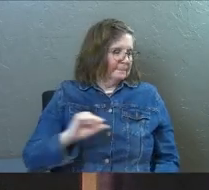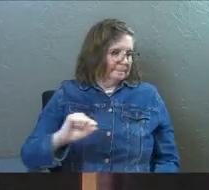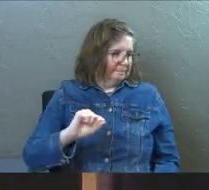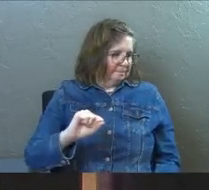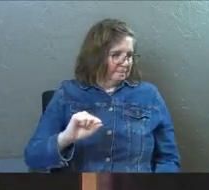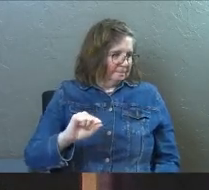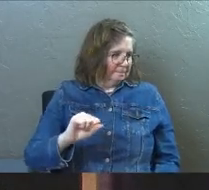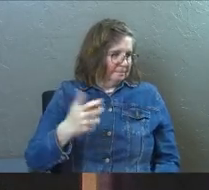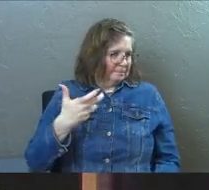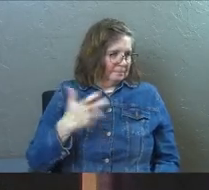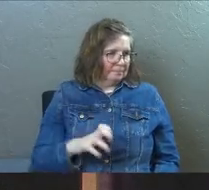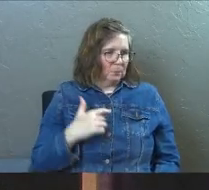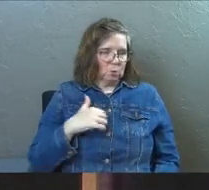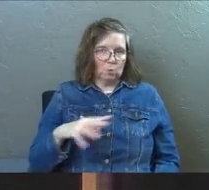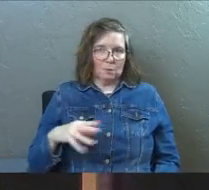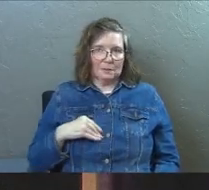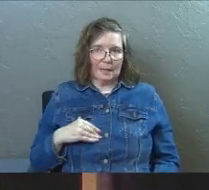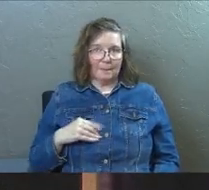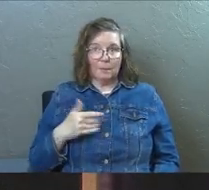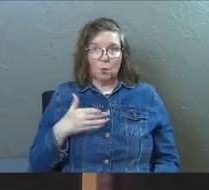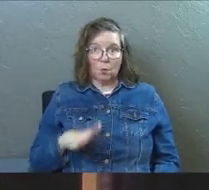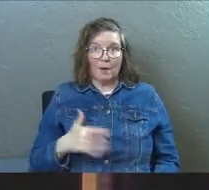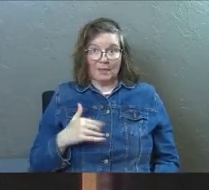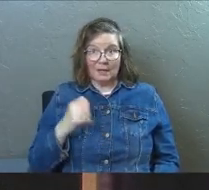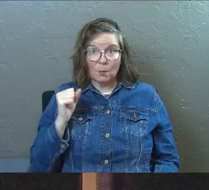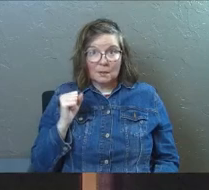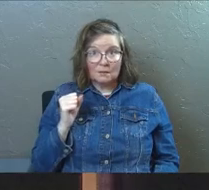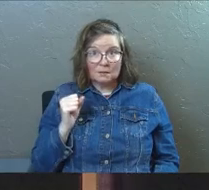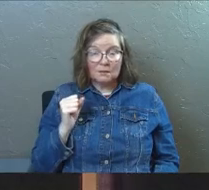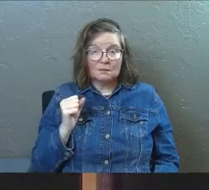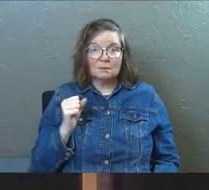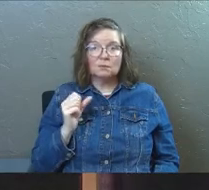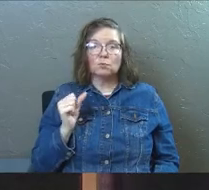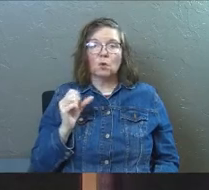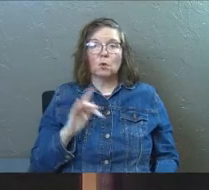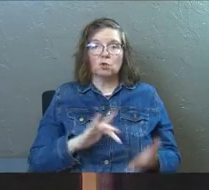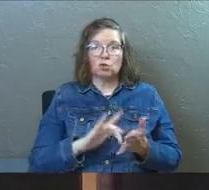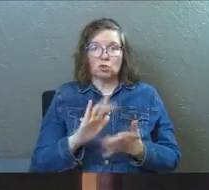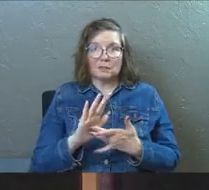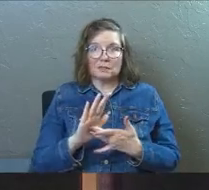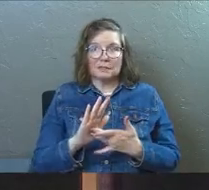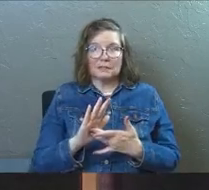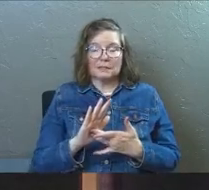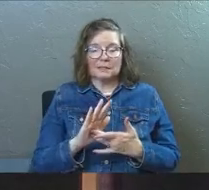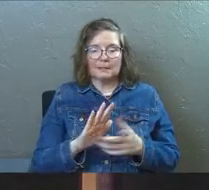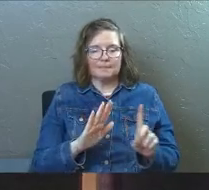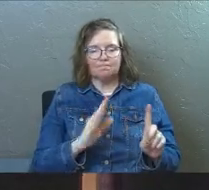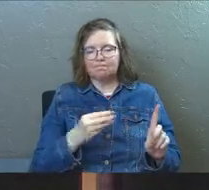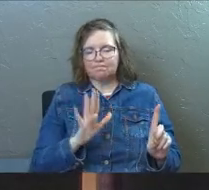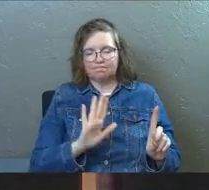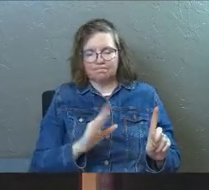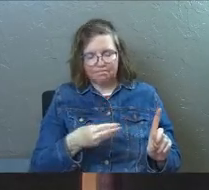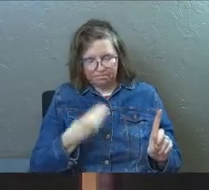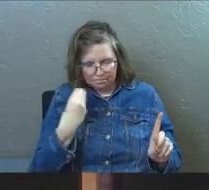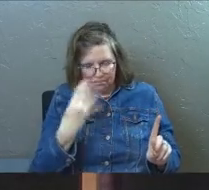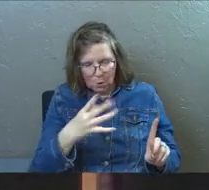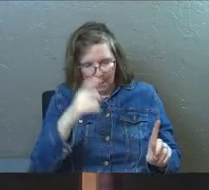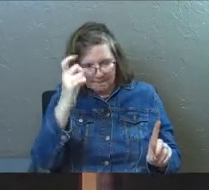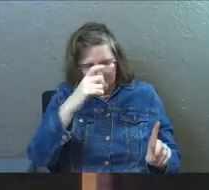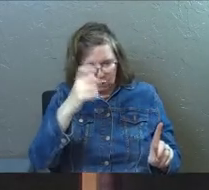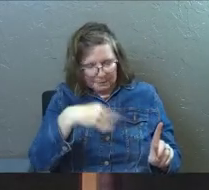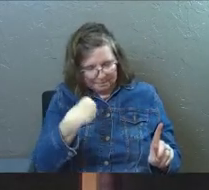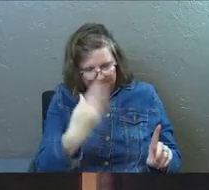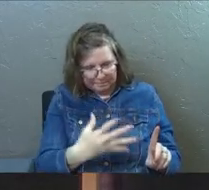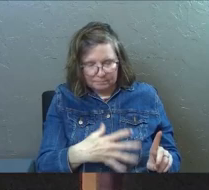him. They did not want to accept him the way that he was. And so Jesus brought mystery forward, which he often does.